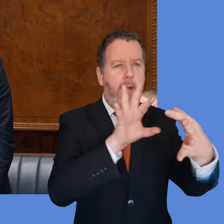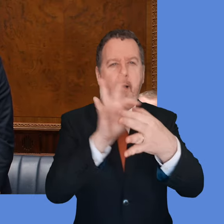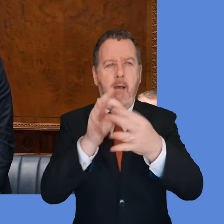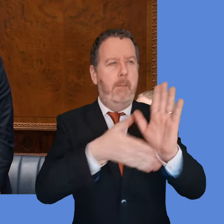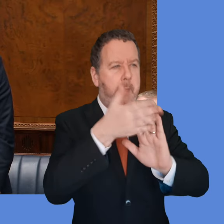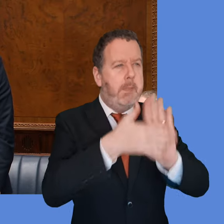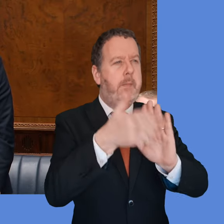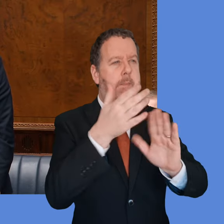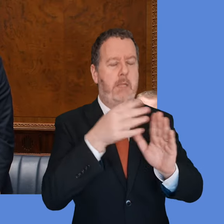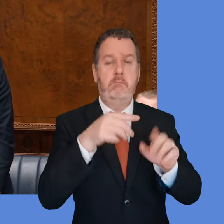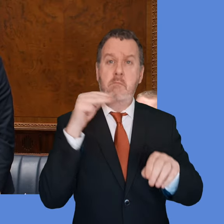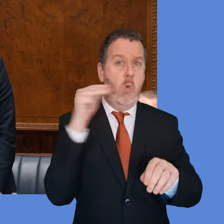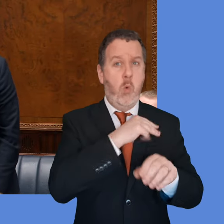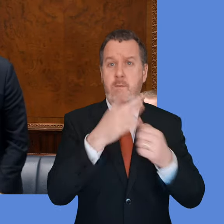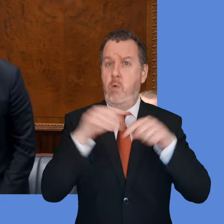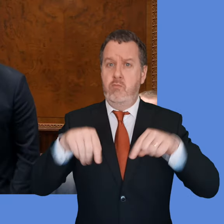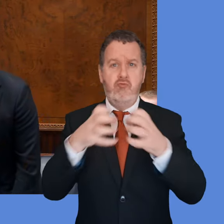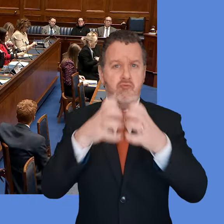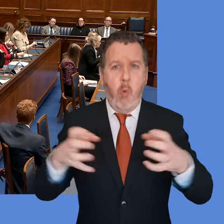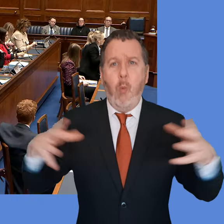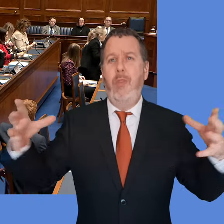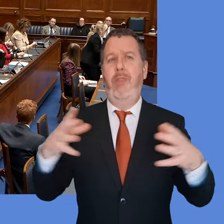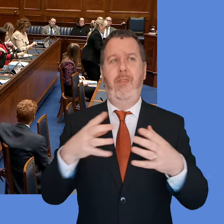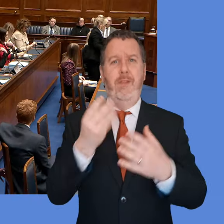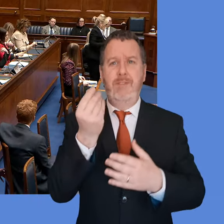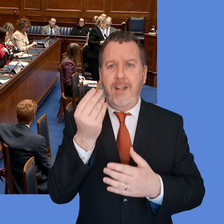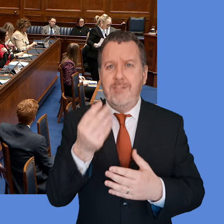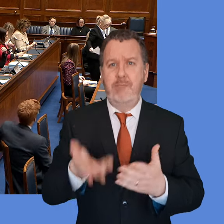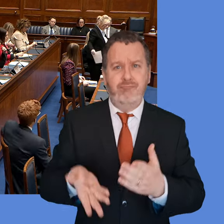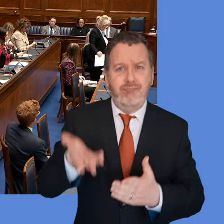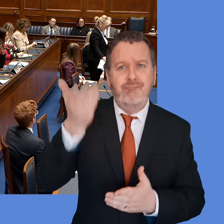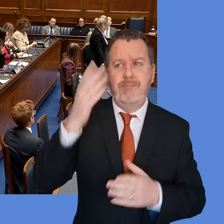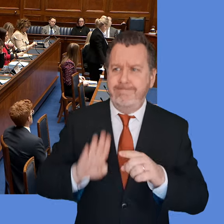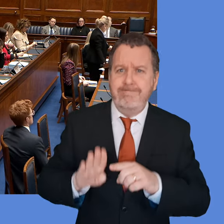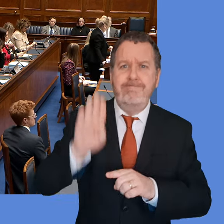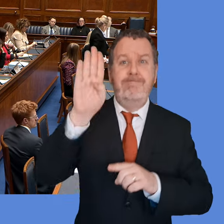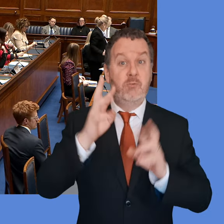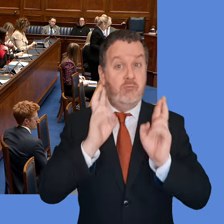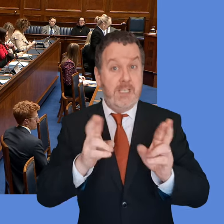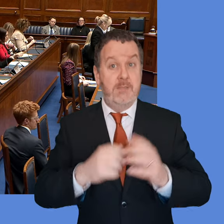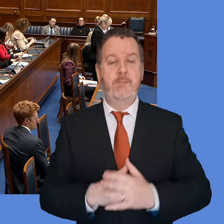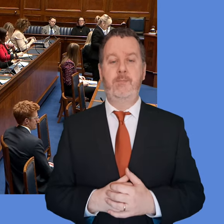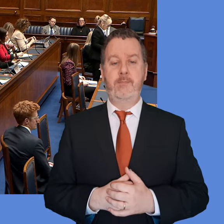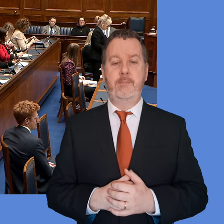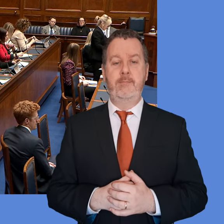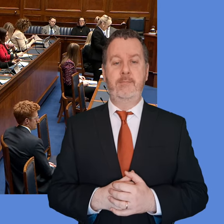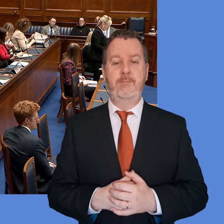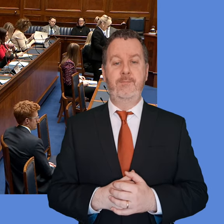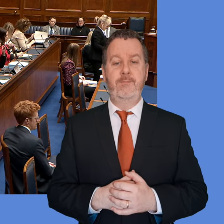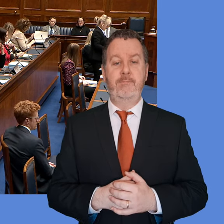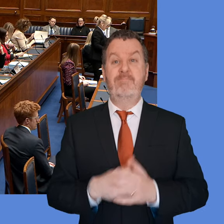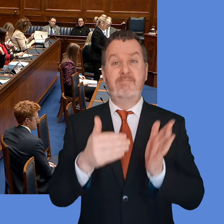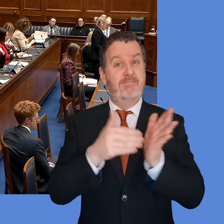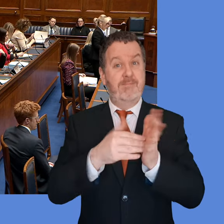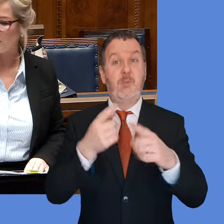important for growth and prosperity here? Thanks. First Minister. Yes, thank you for that. The short answer would obviously be